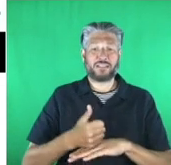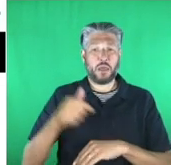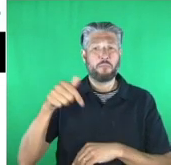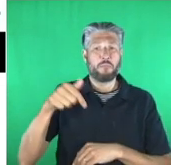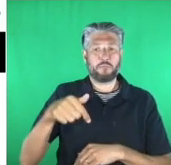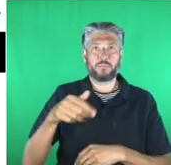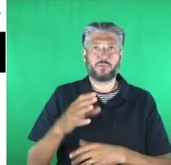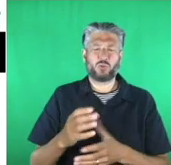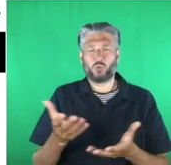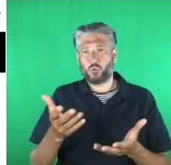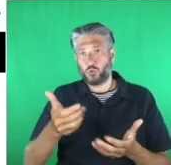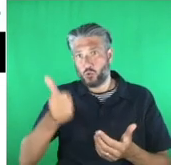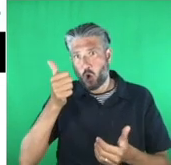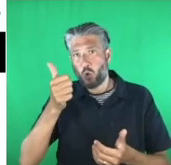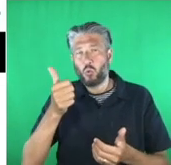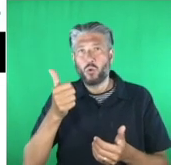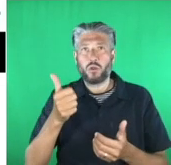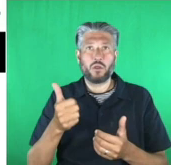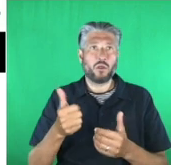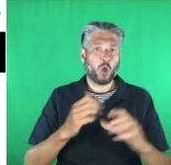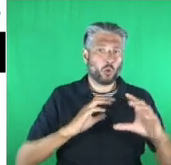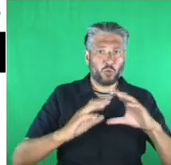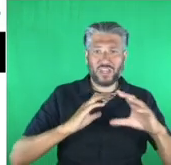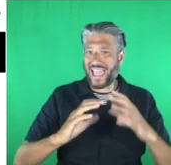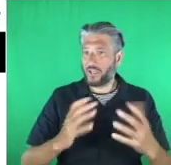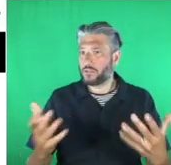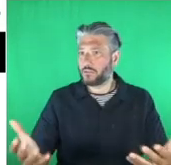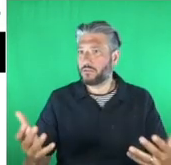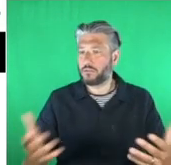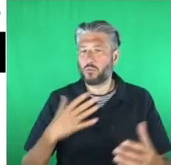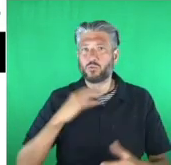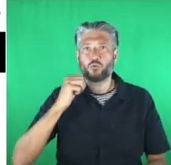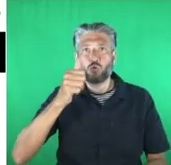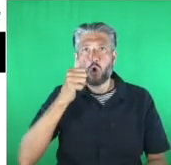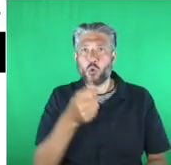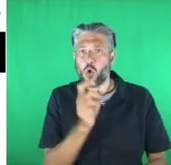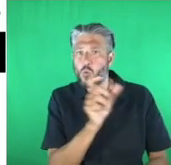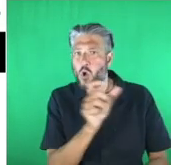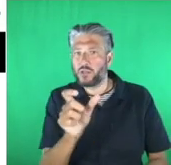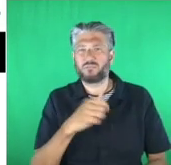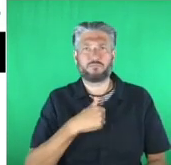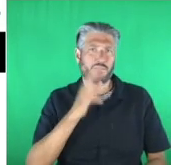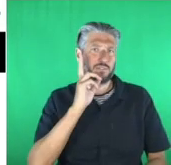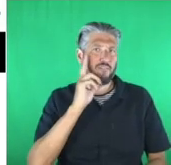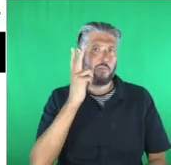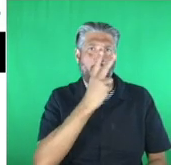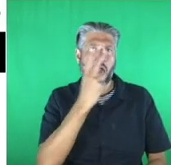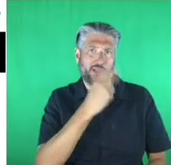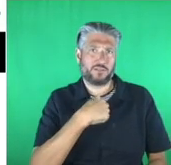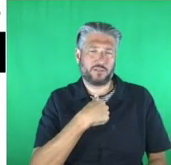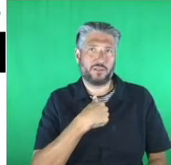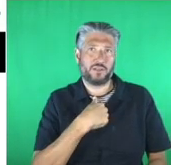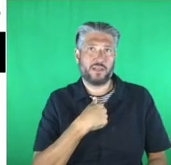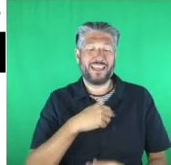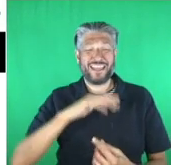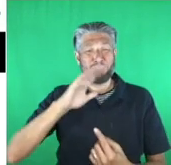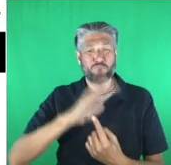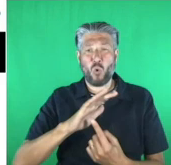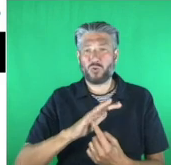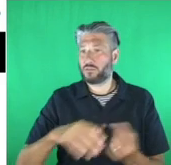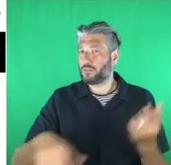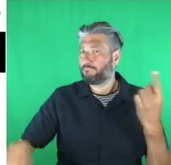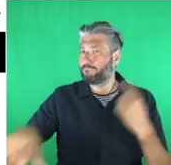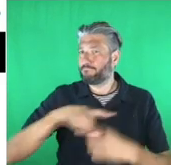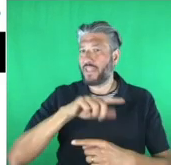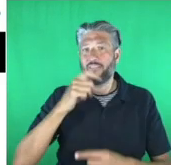and words since I'm deaf blind. And it's really important that people find unique ways that need their